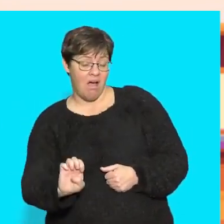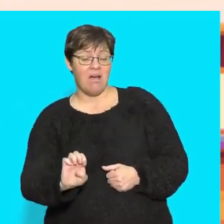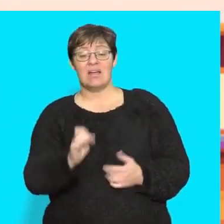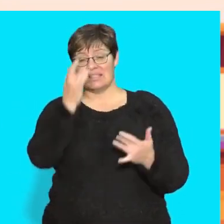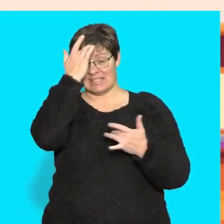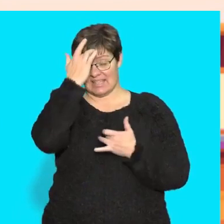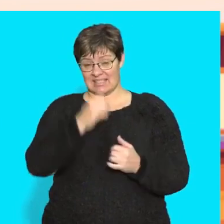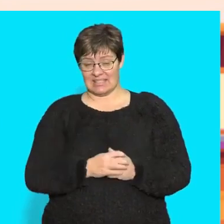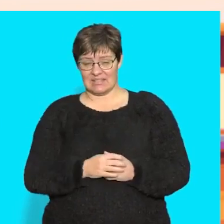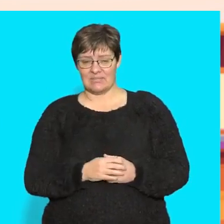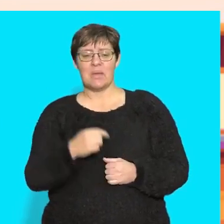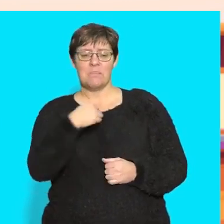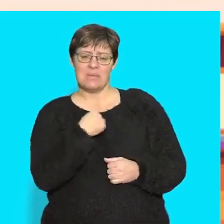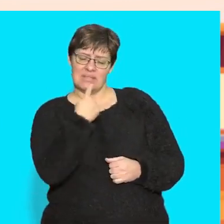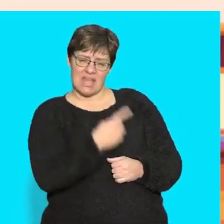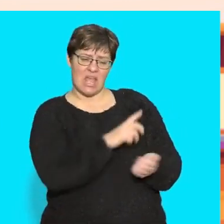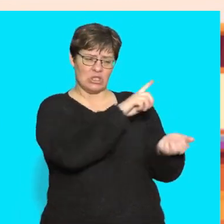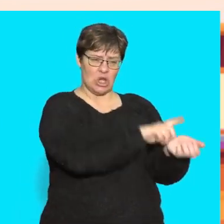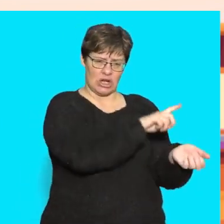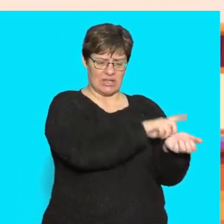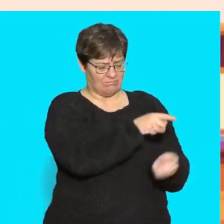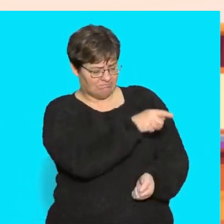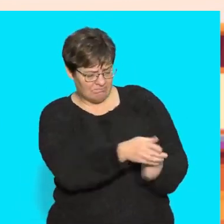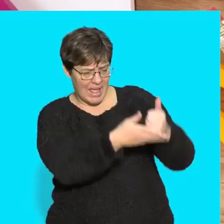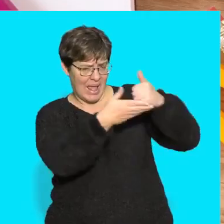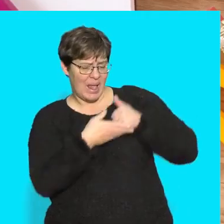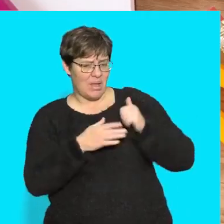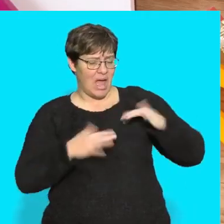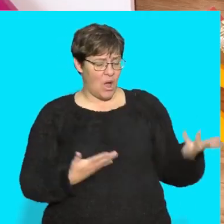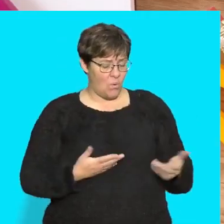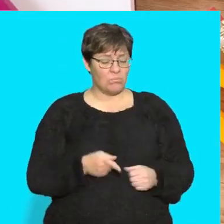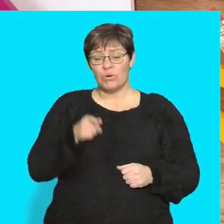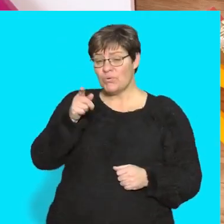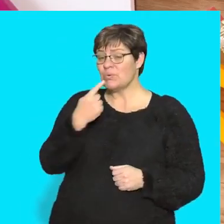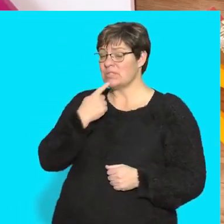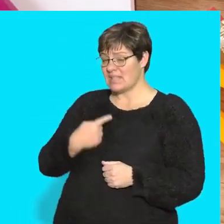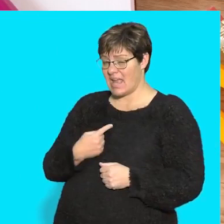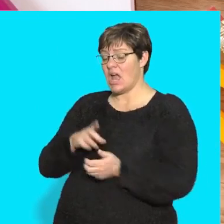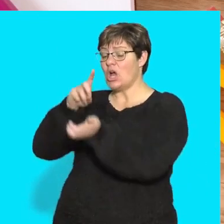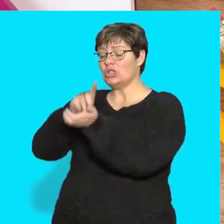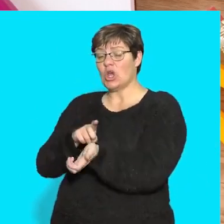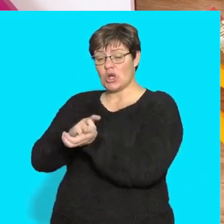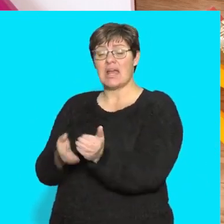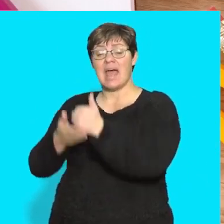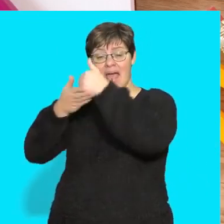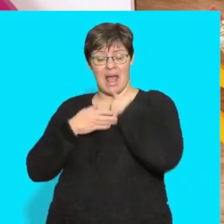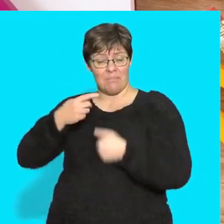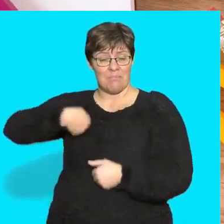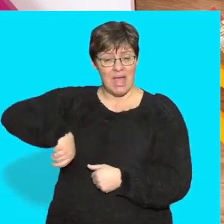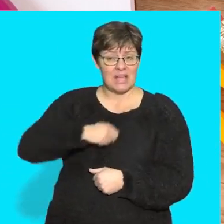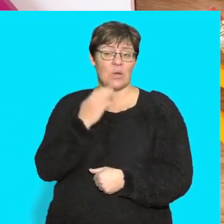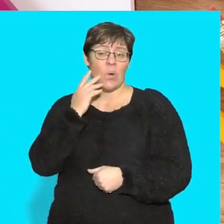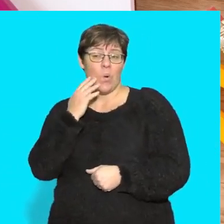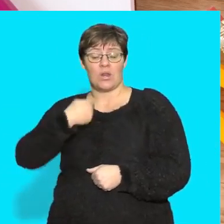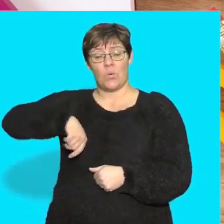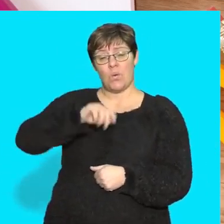doctors, how do they help us? You say, doctors help us when we are sick. Say that